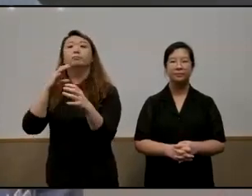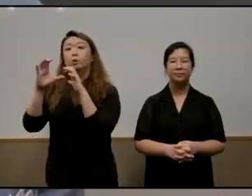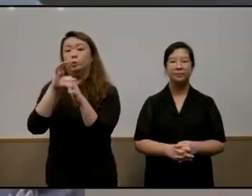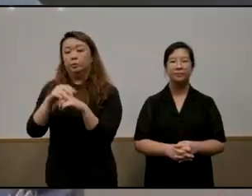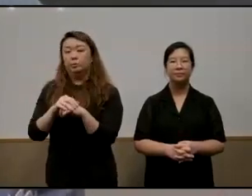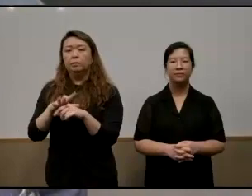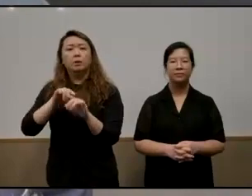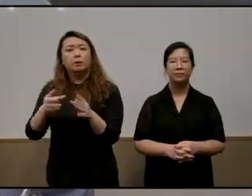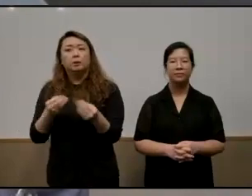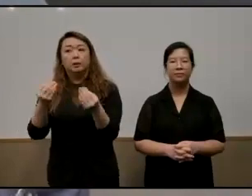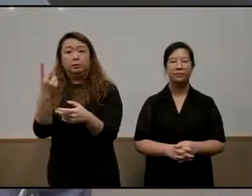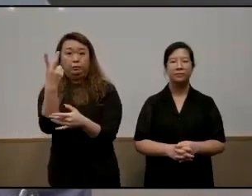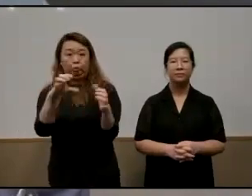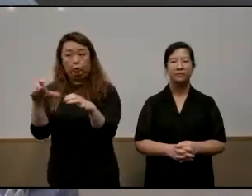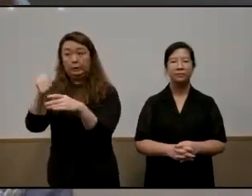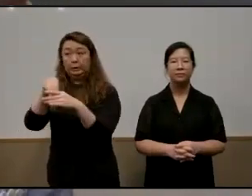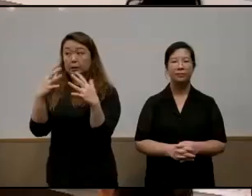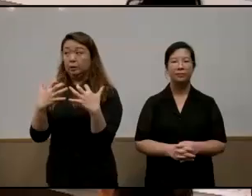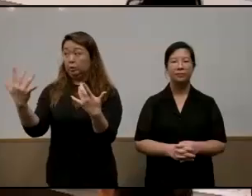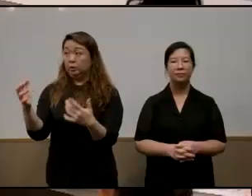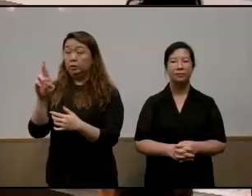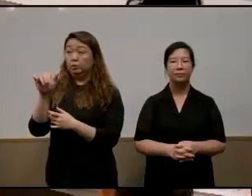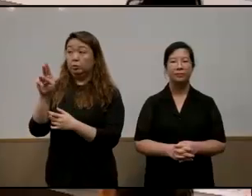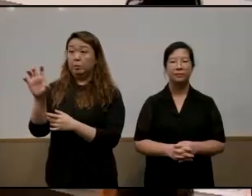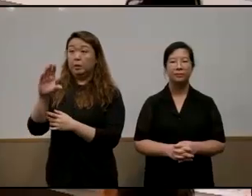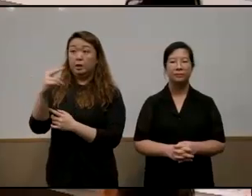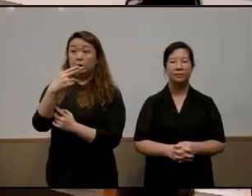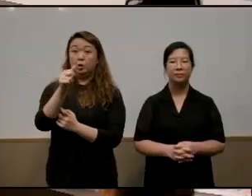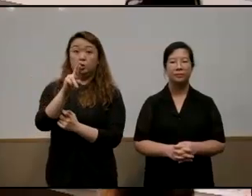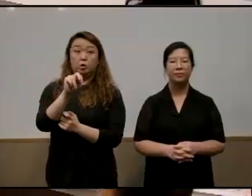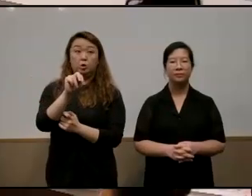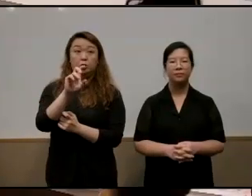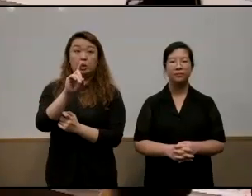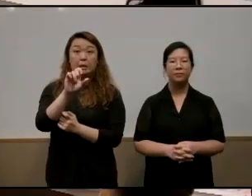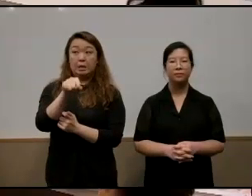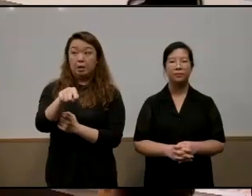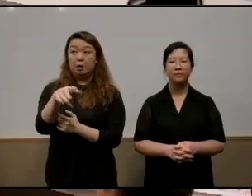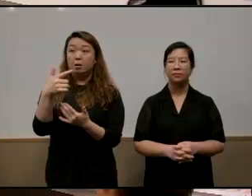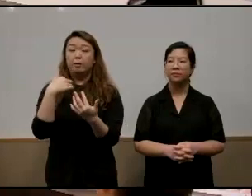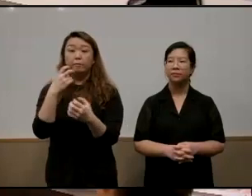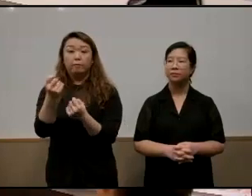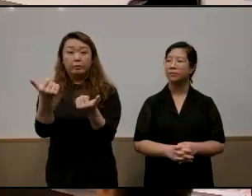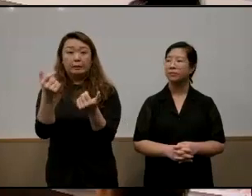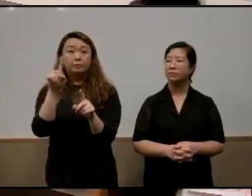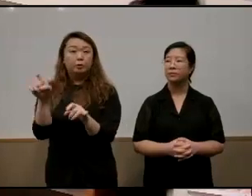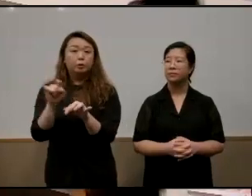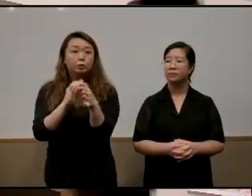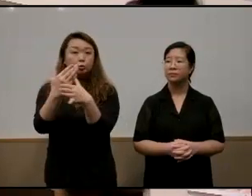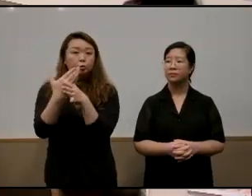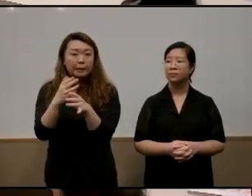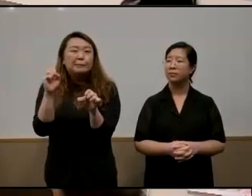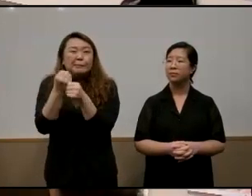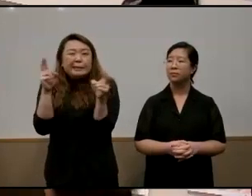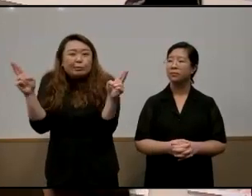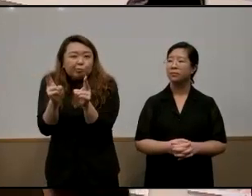an opportunity to two people in the audience ramen and chanda who had i think quick comments and questions to share so maybe just make it short